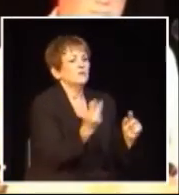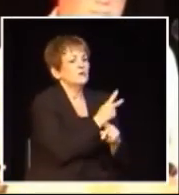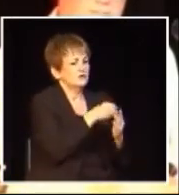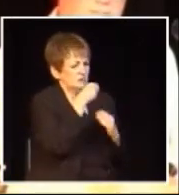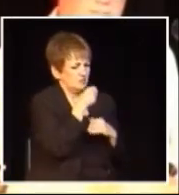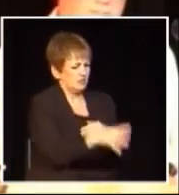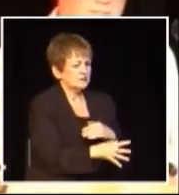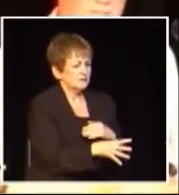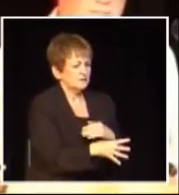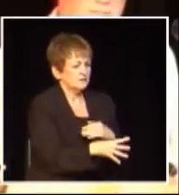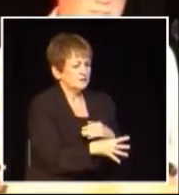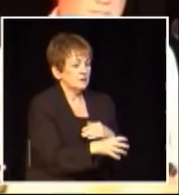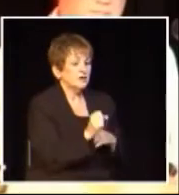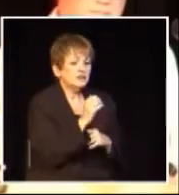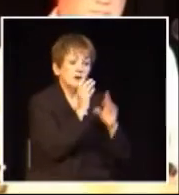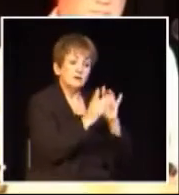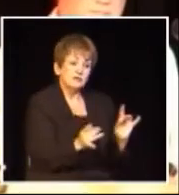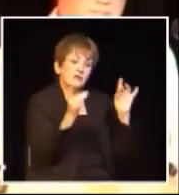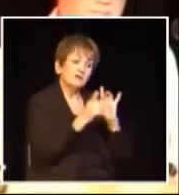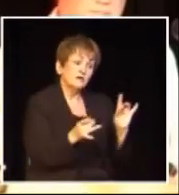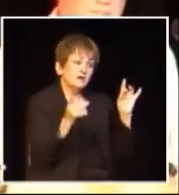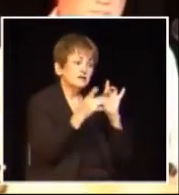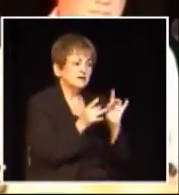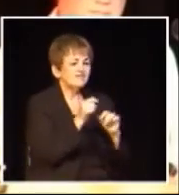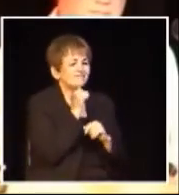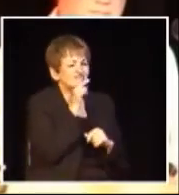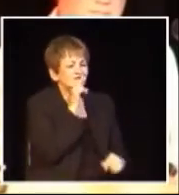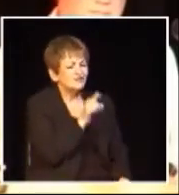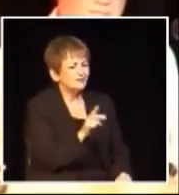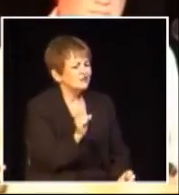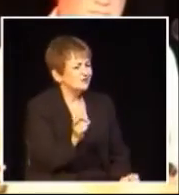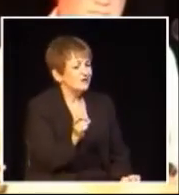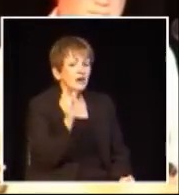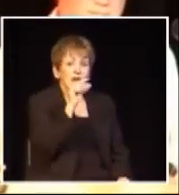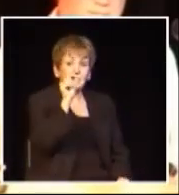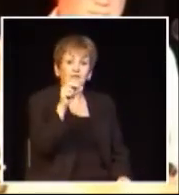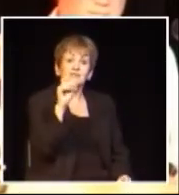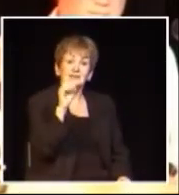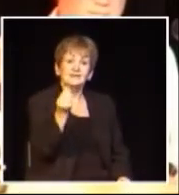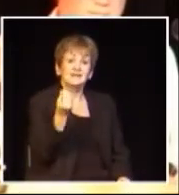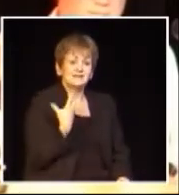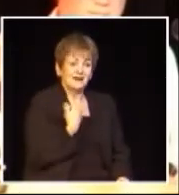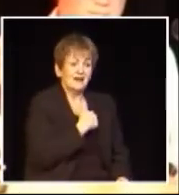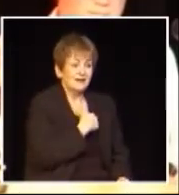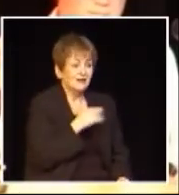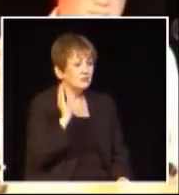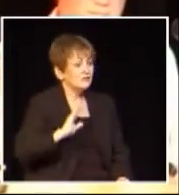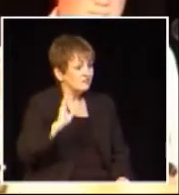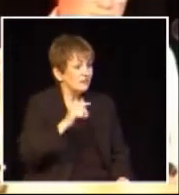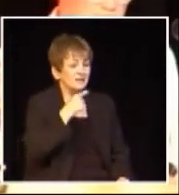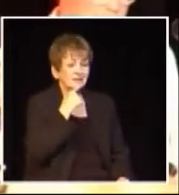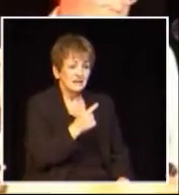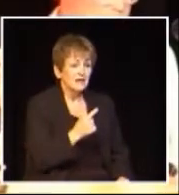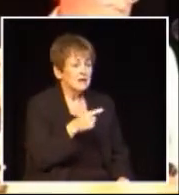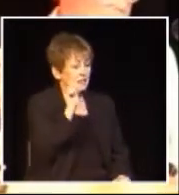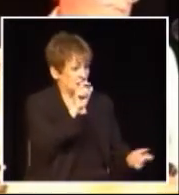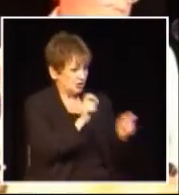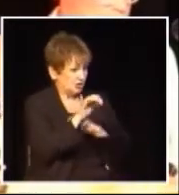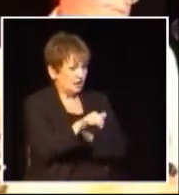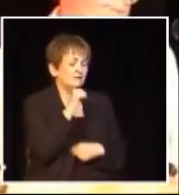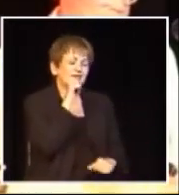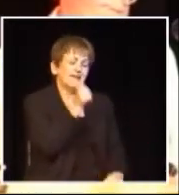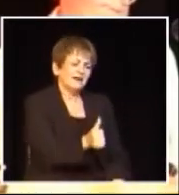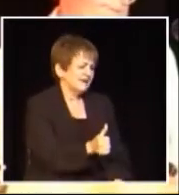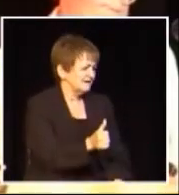that are rather unbelievable but the government has come along and said you know they told us at the beginning